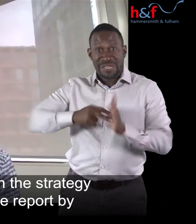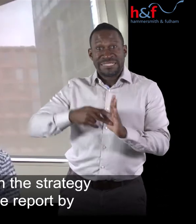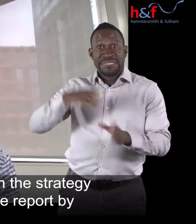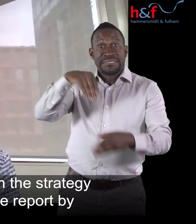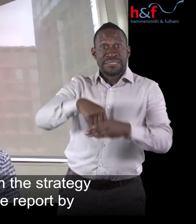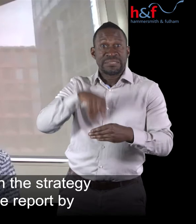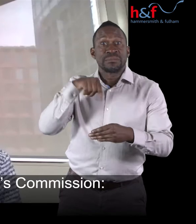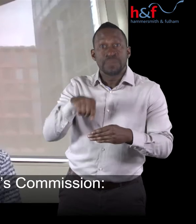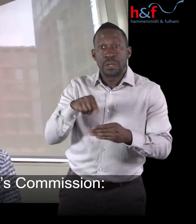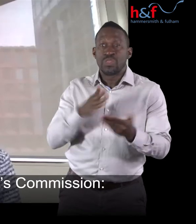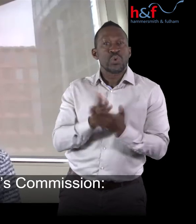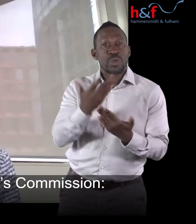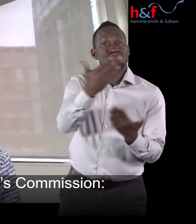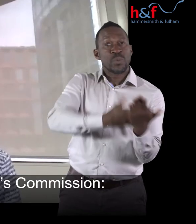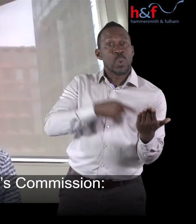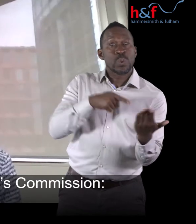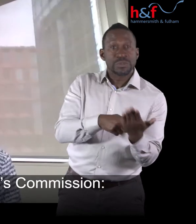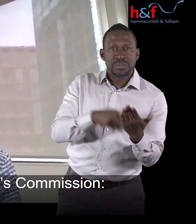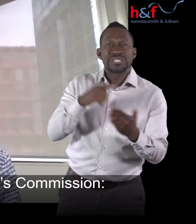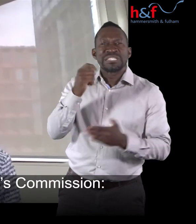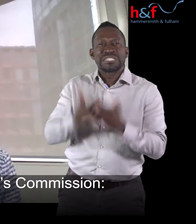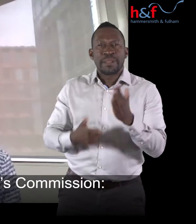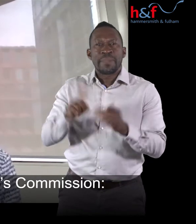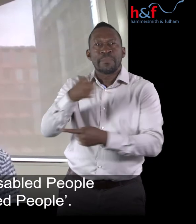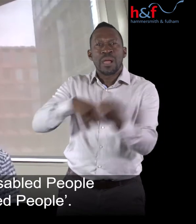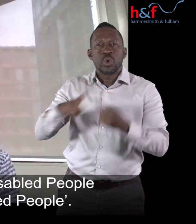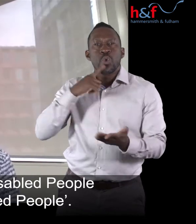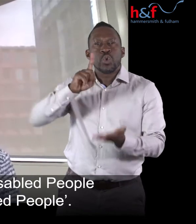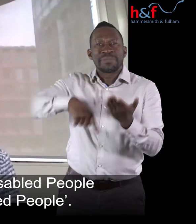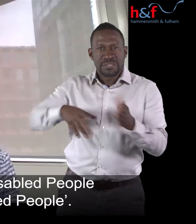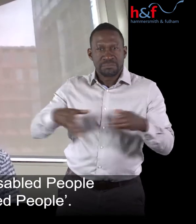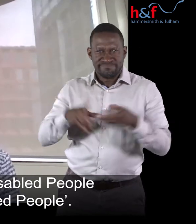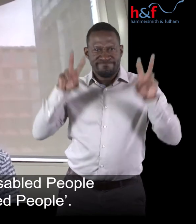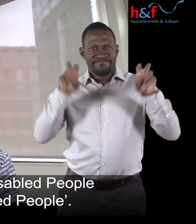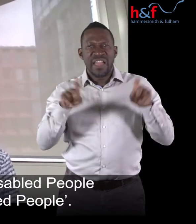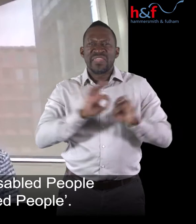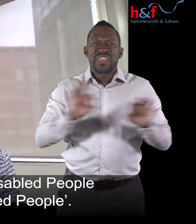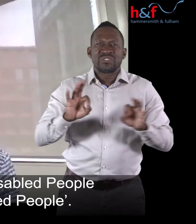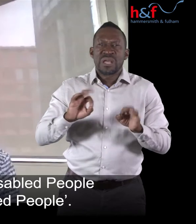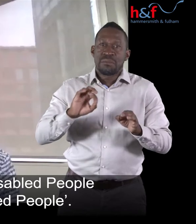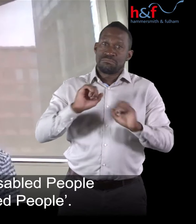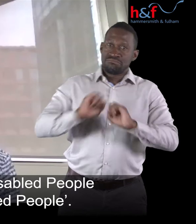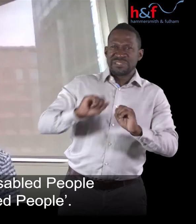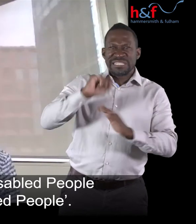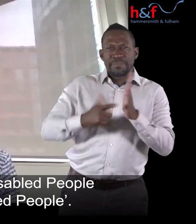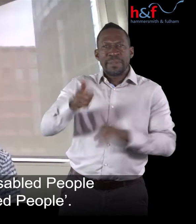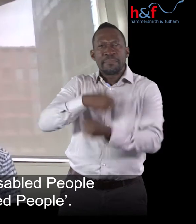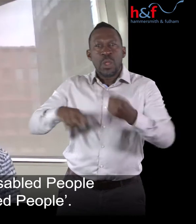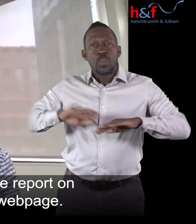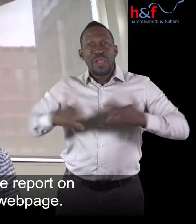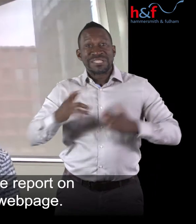based on the report by the Disabled People's Commission. Nothing about disabled people without disabled people.